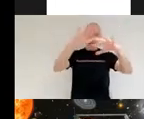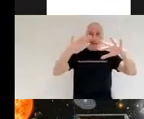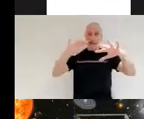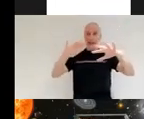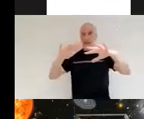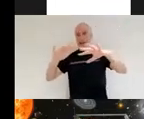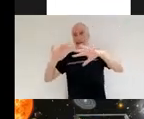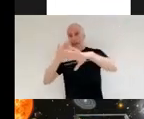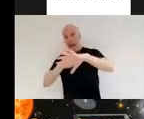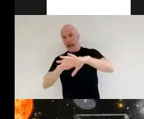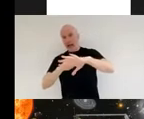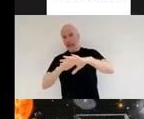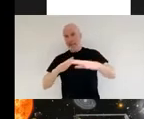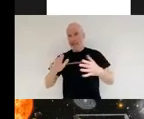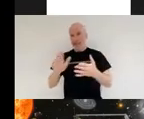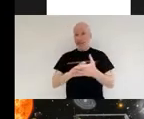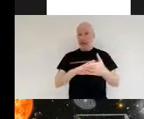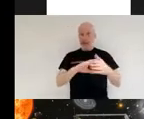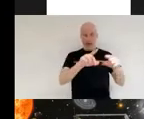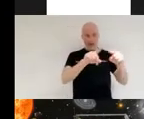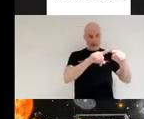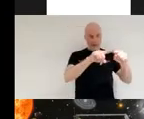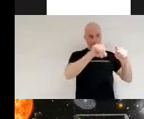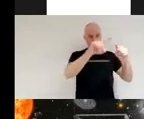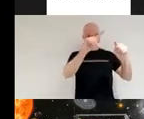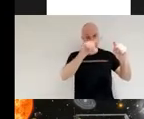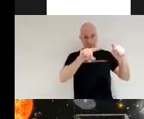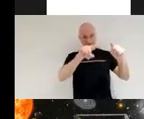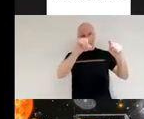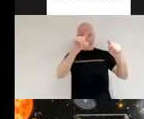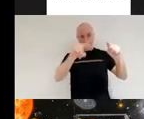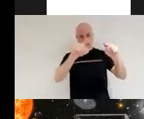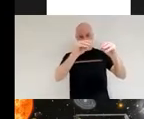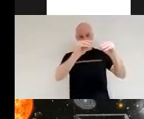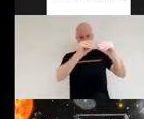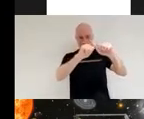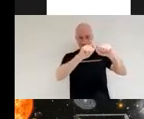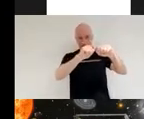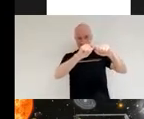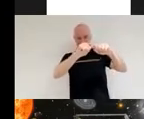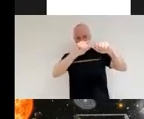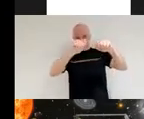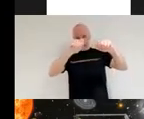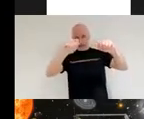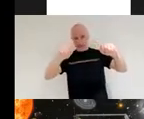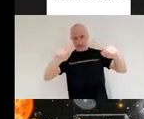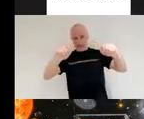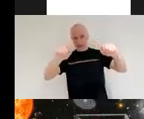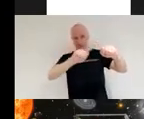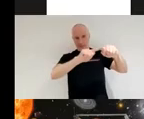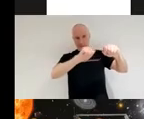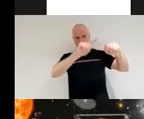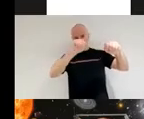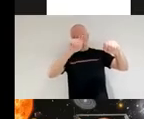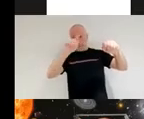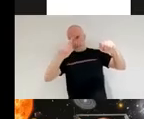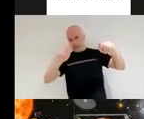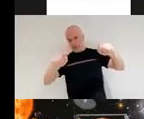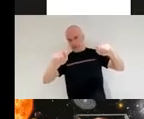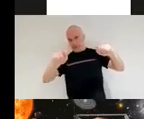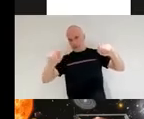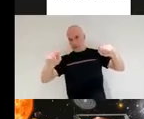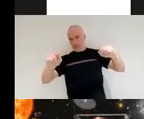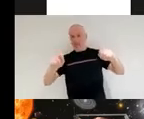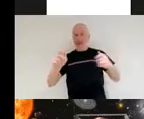happens is the wavelength the length of one full wave expands out becomes longer in essence the light